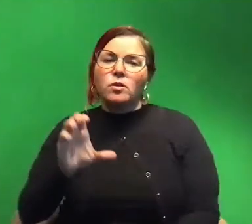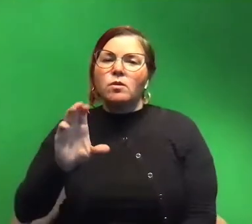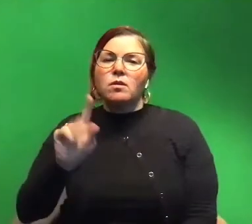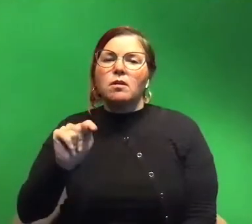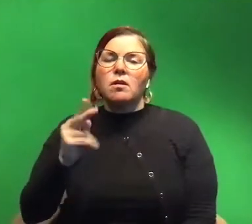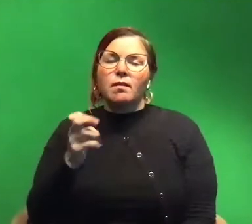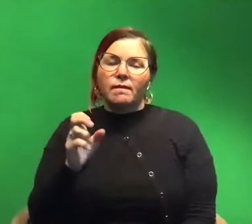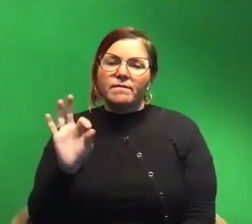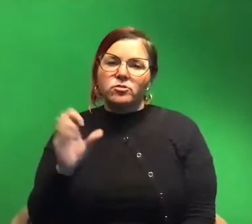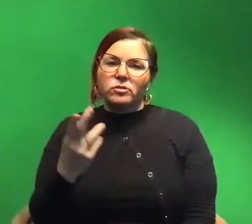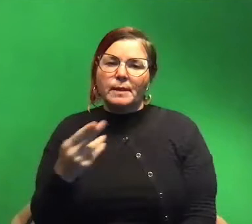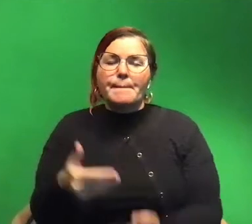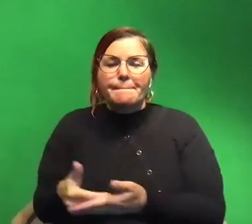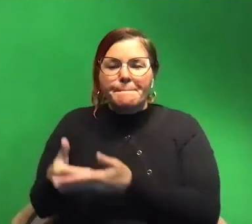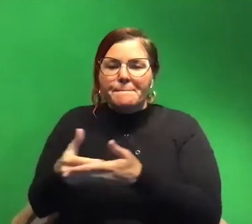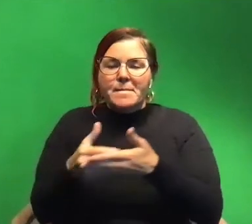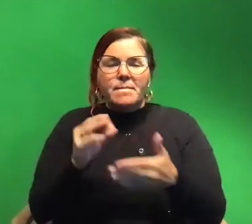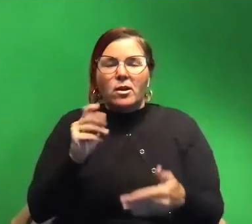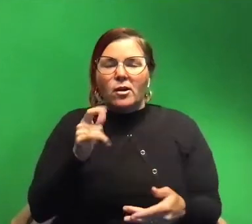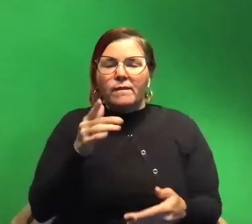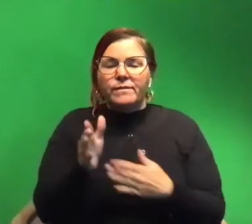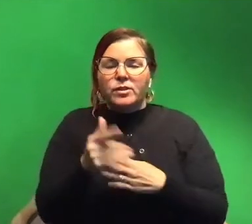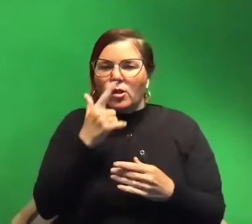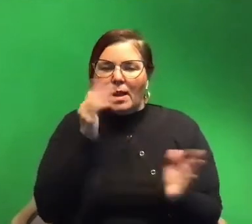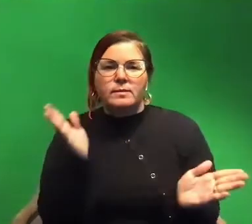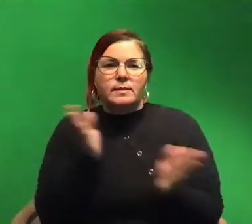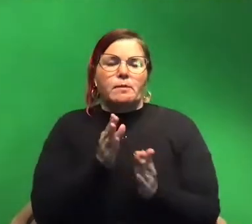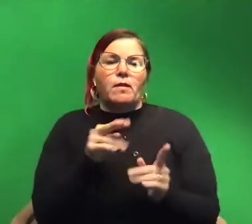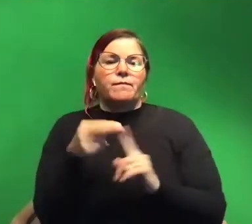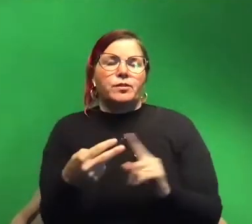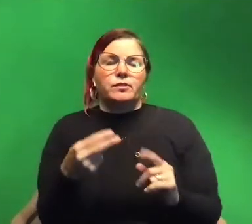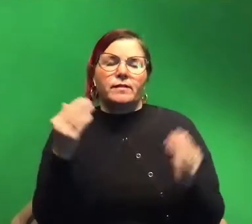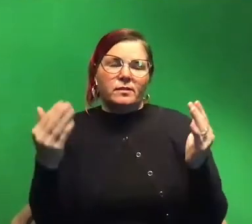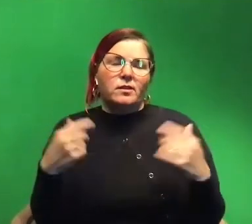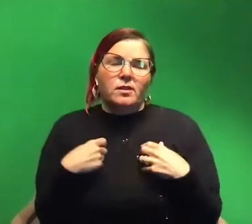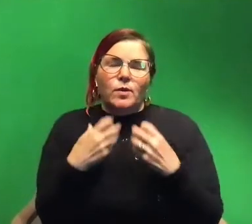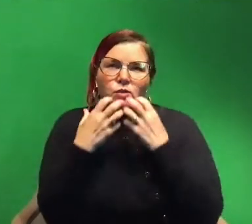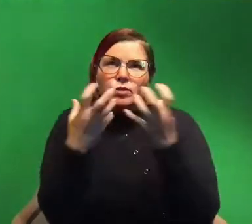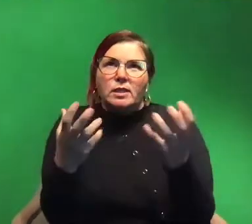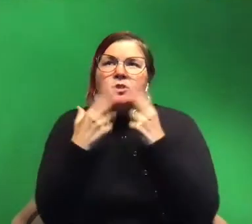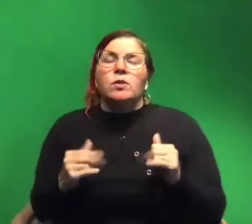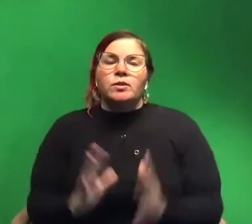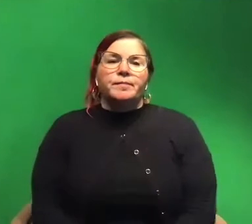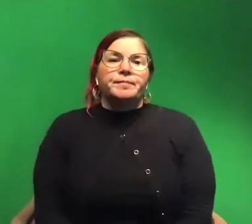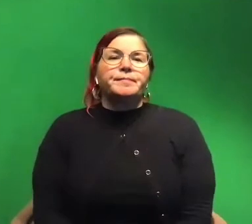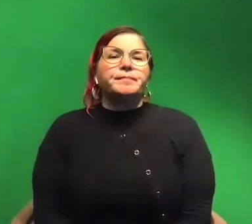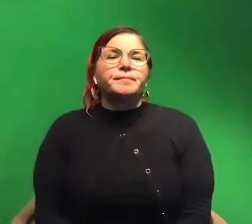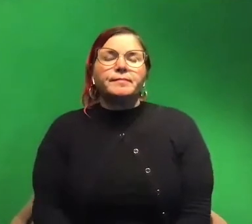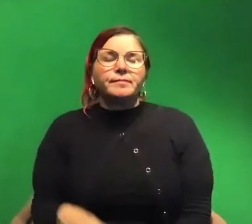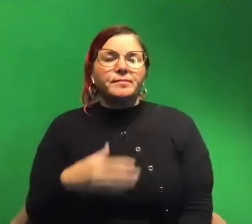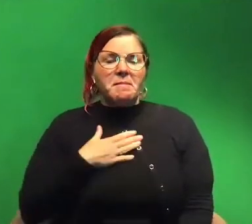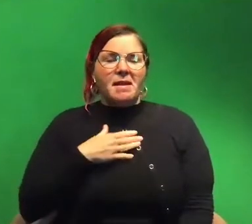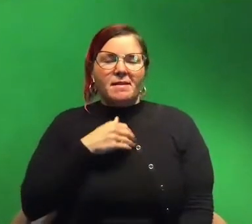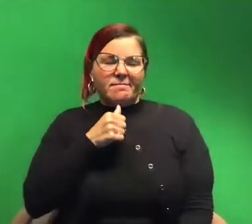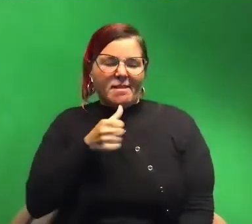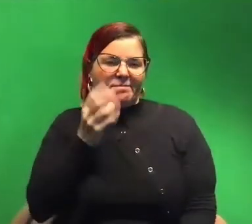baby cuttlefish that just look like adult cuttlefish but small makes me just want to scream. It's so cute. But they don't do this stuff. So this is really cool for me to